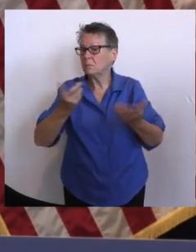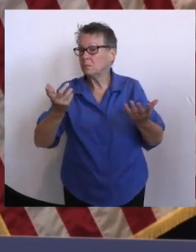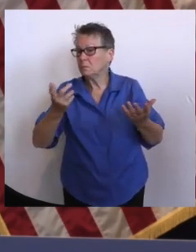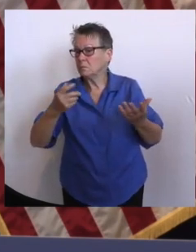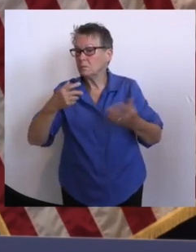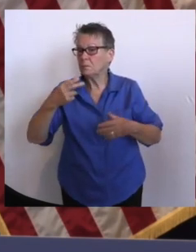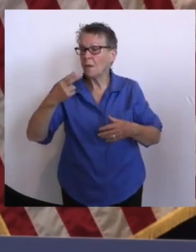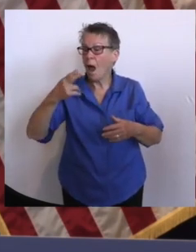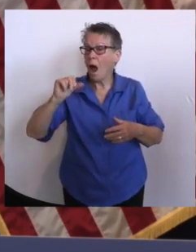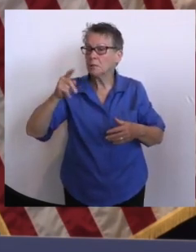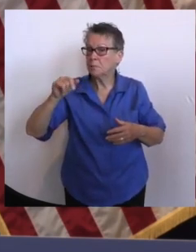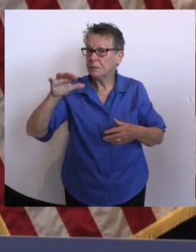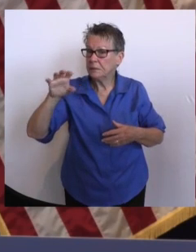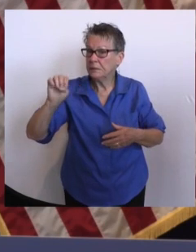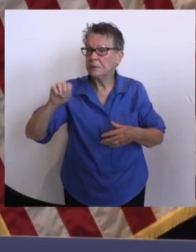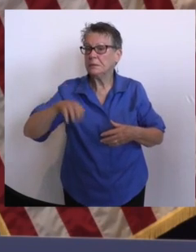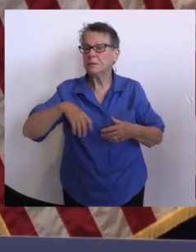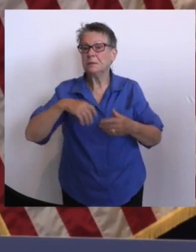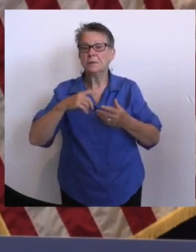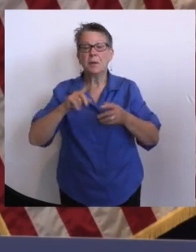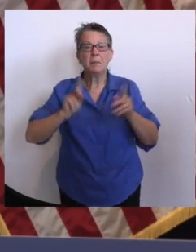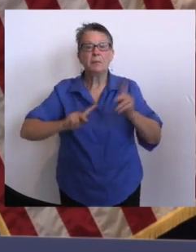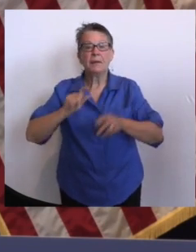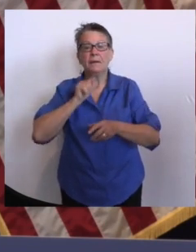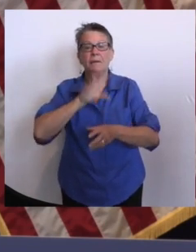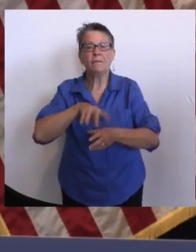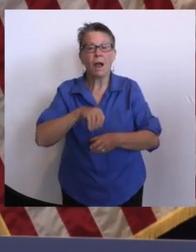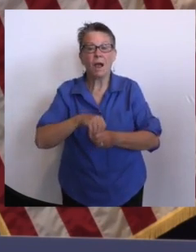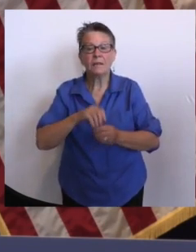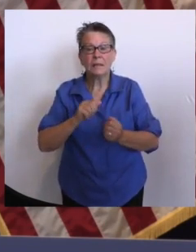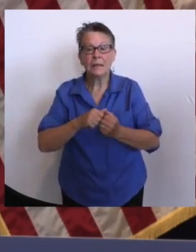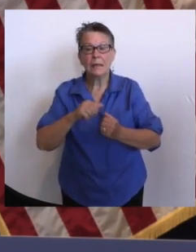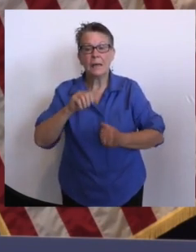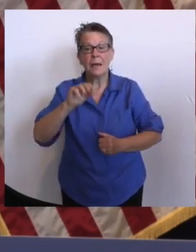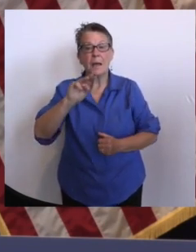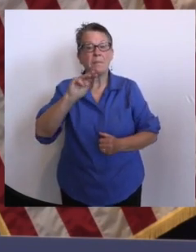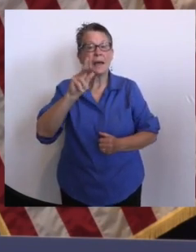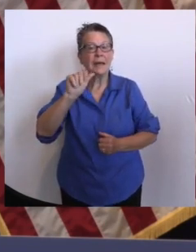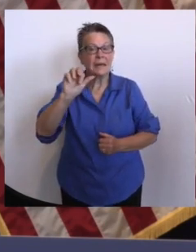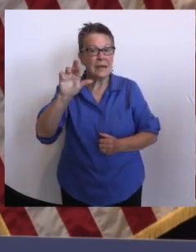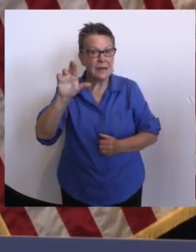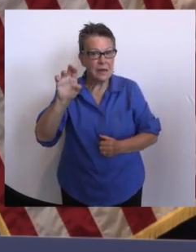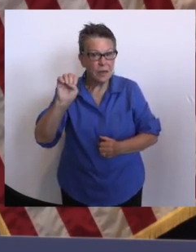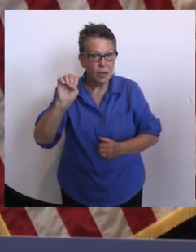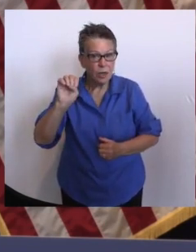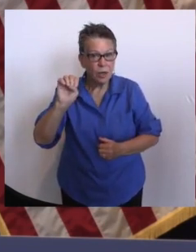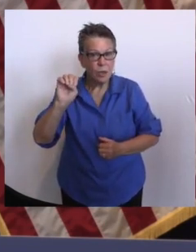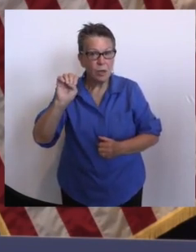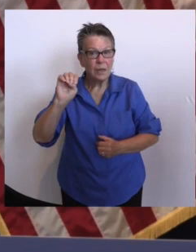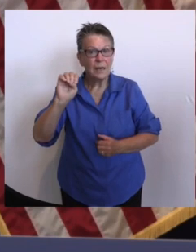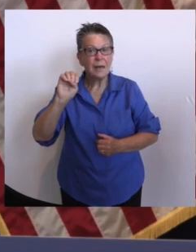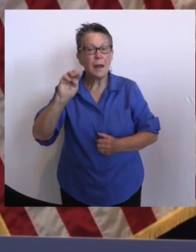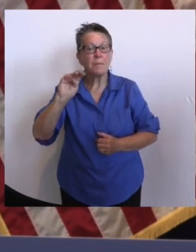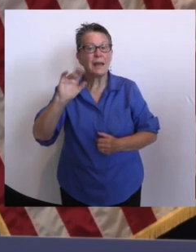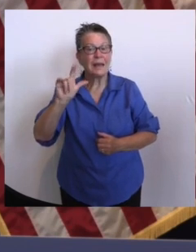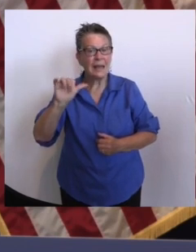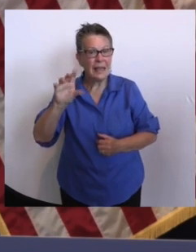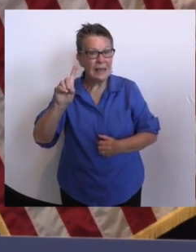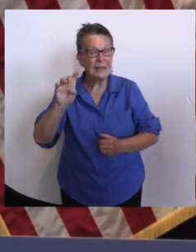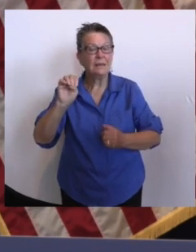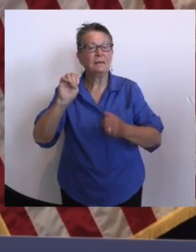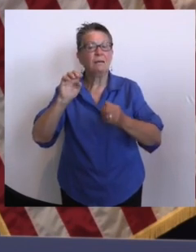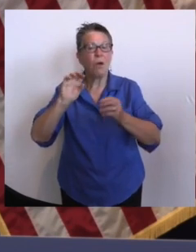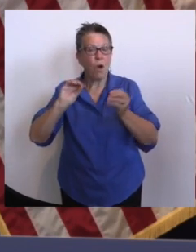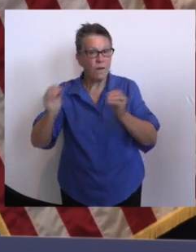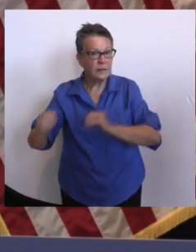It is estimated that this will cover over 17 million health care workers. The president also